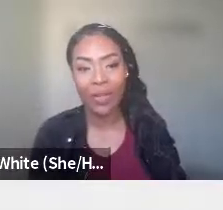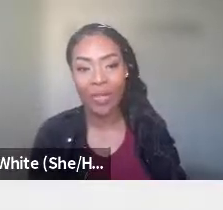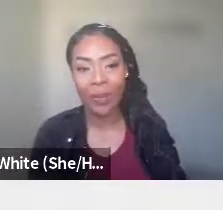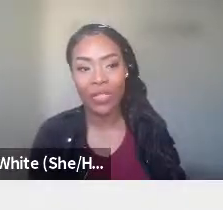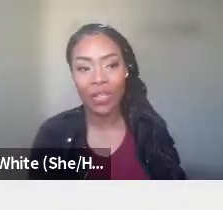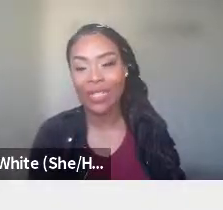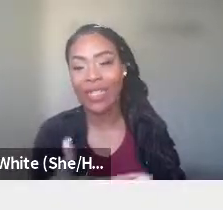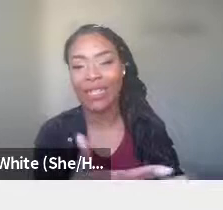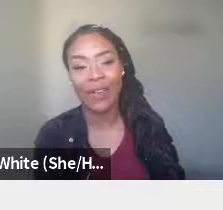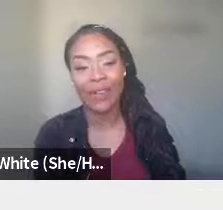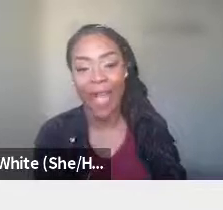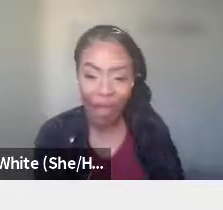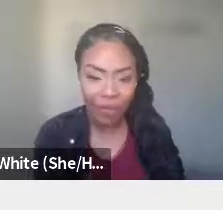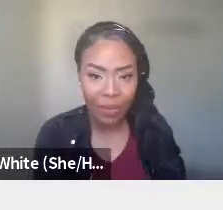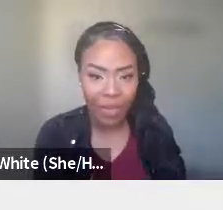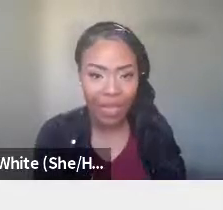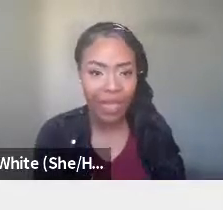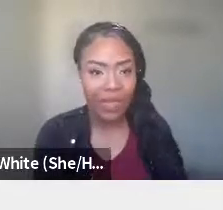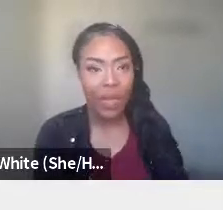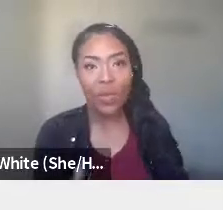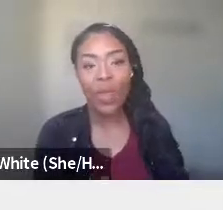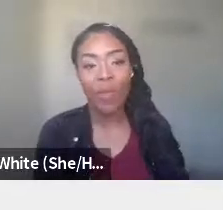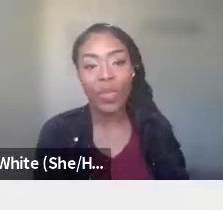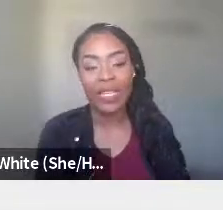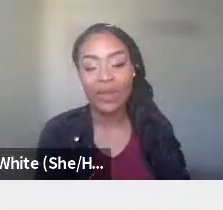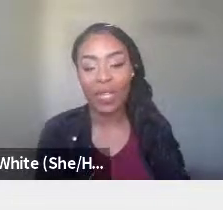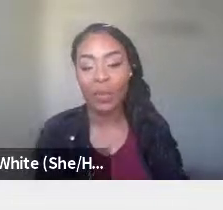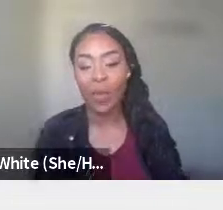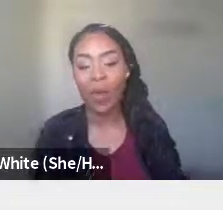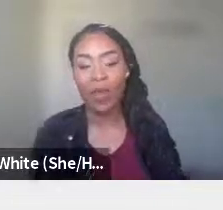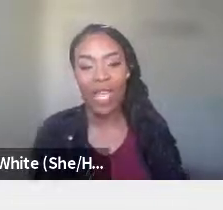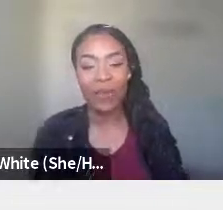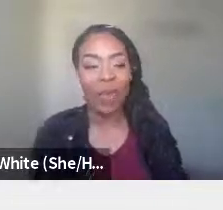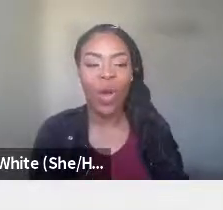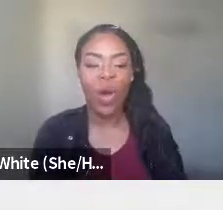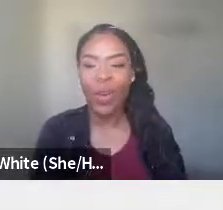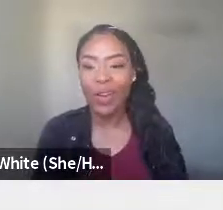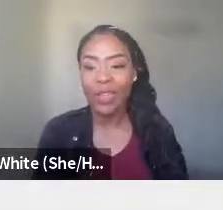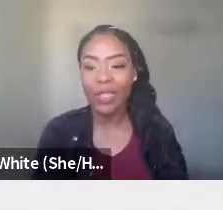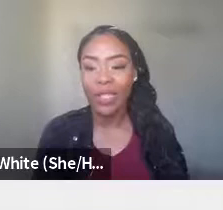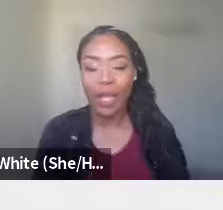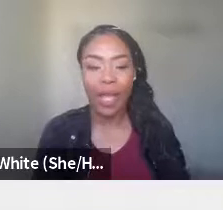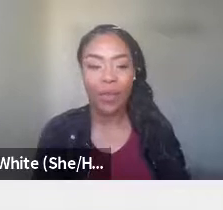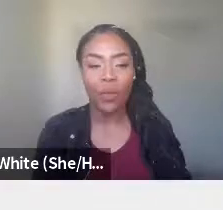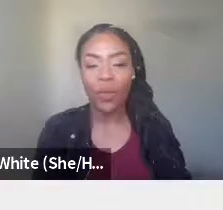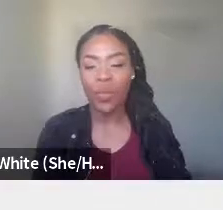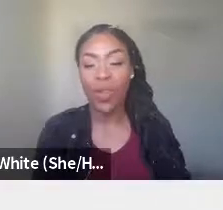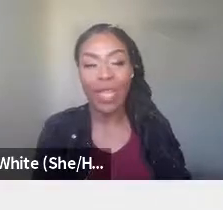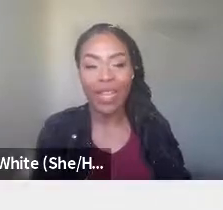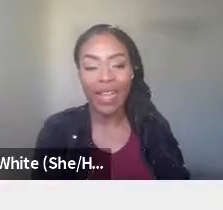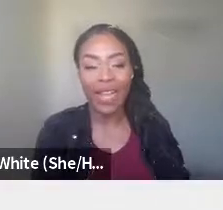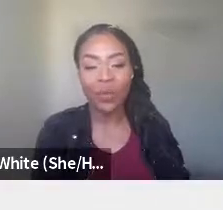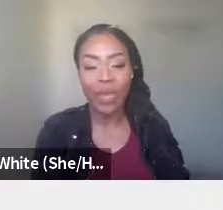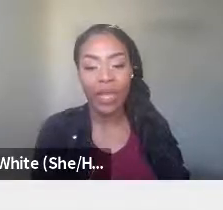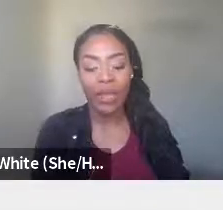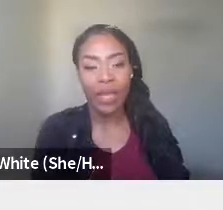to increase your exposure. It doesn't necessarily have to be media. You can go and meet different people. If you have coworkers who you just want